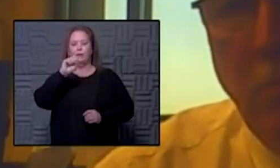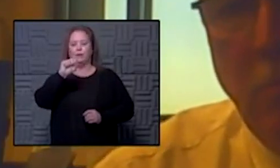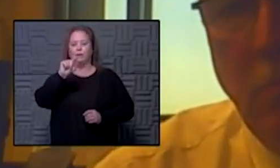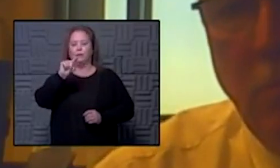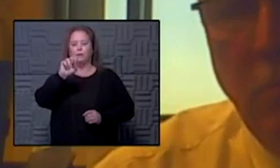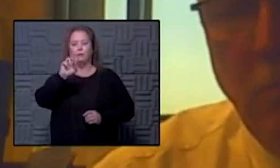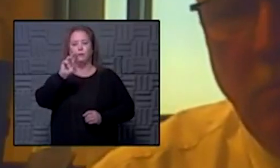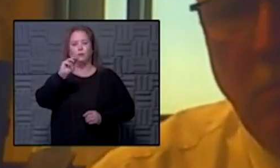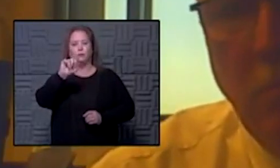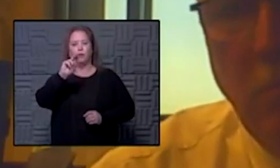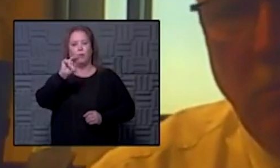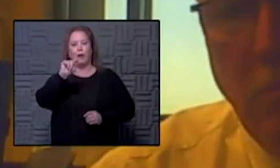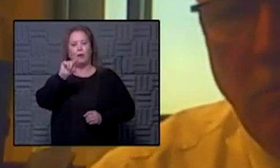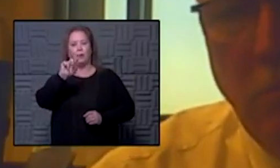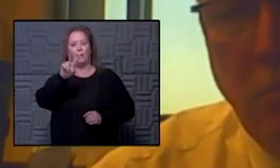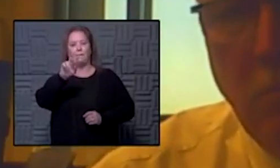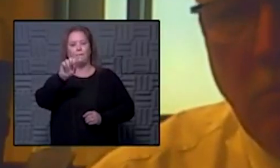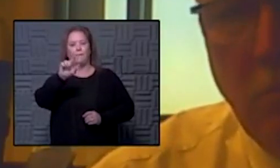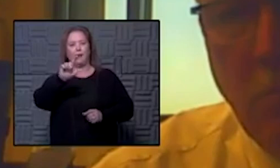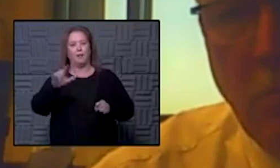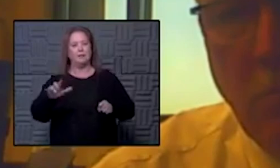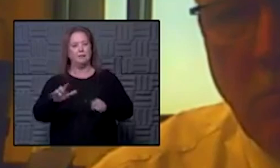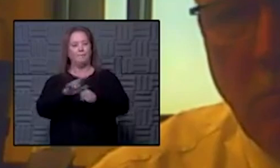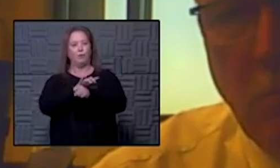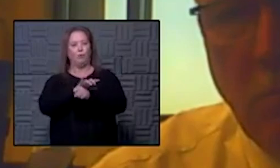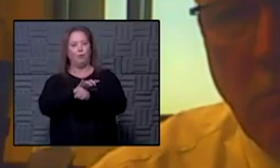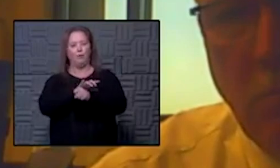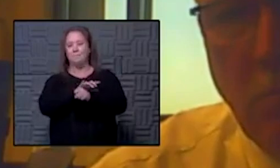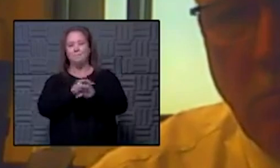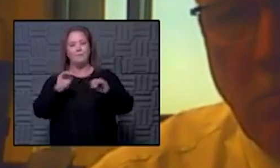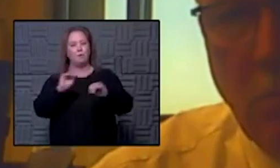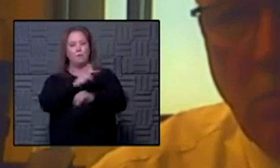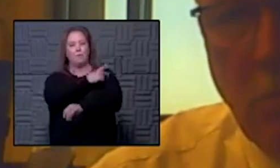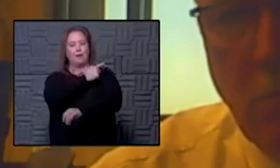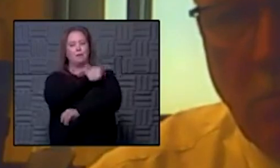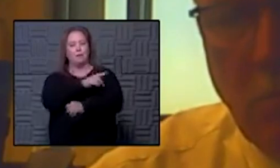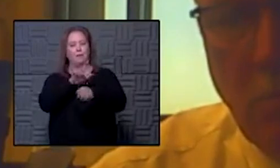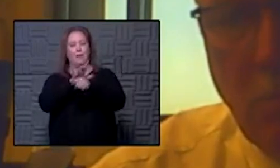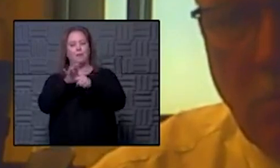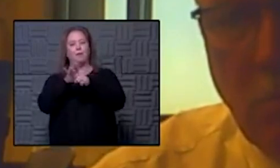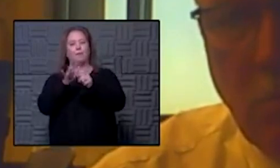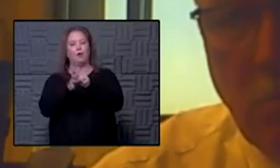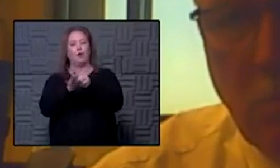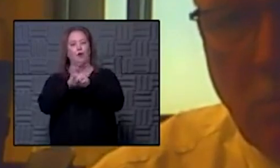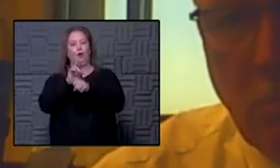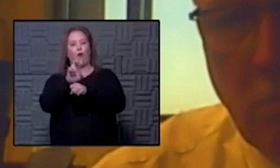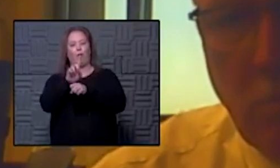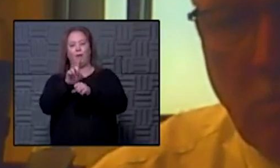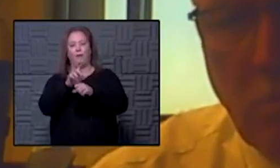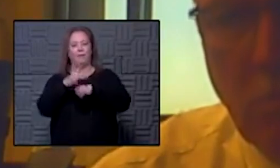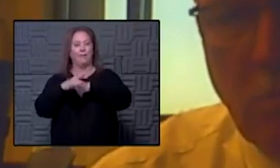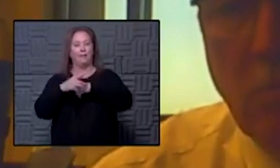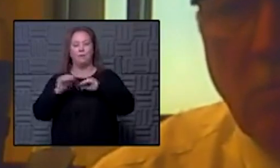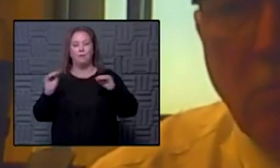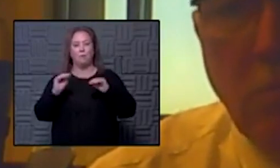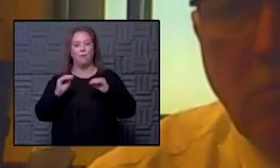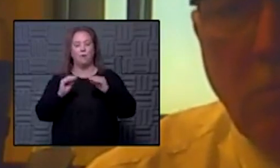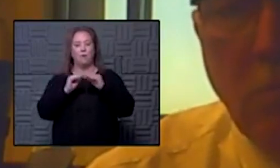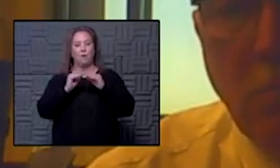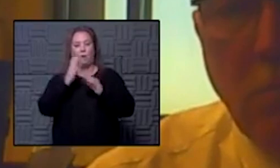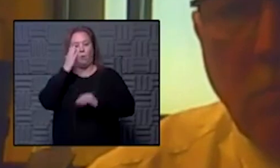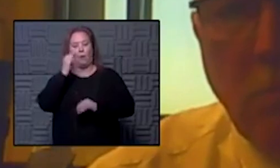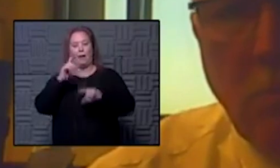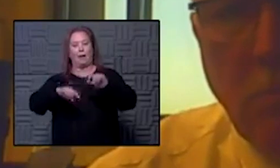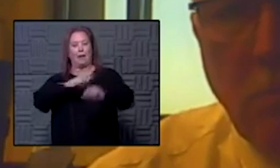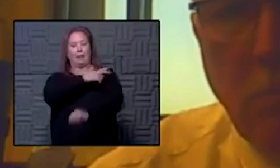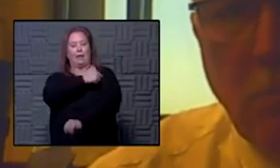is full and it's at its limit for covid patients she says now what and her question is why can't the